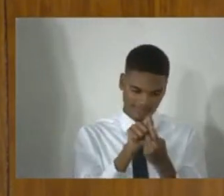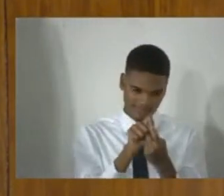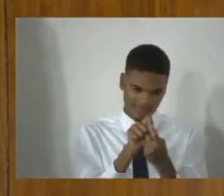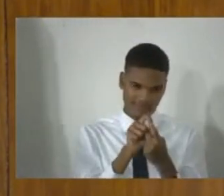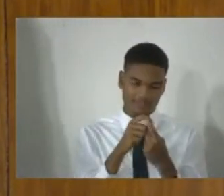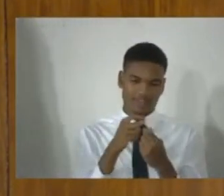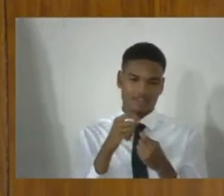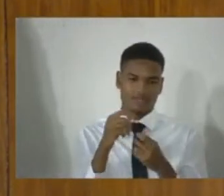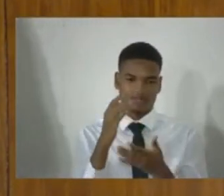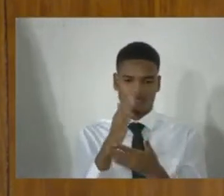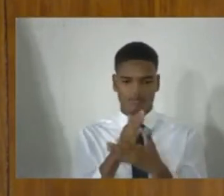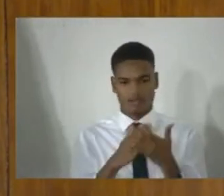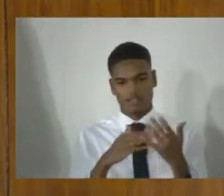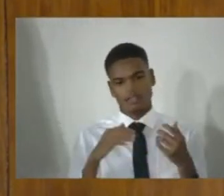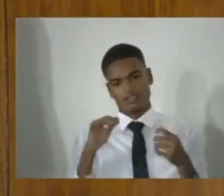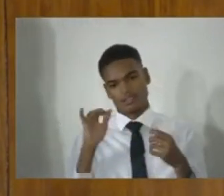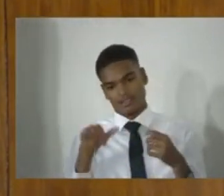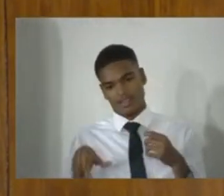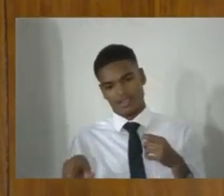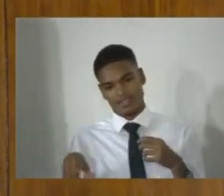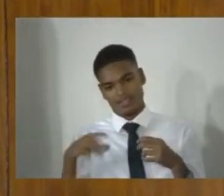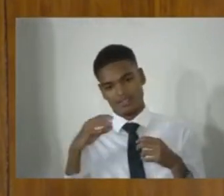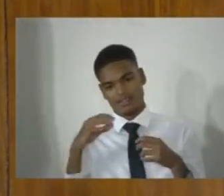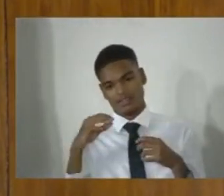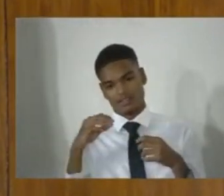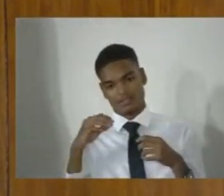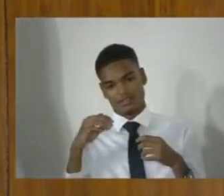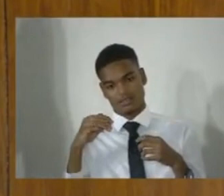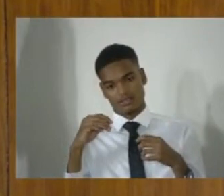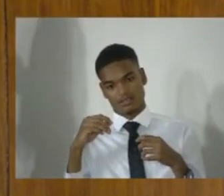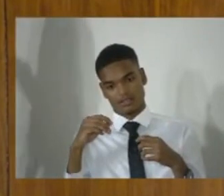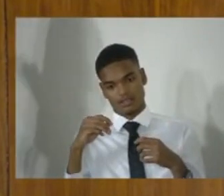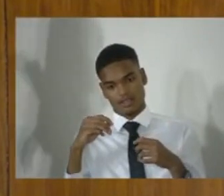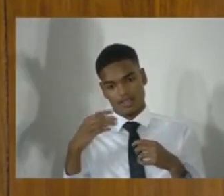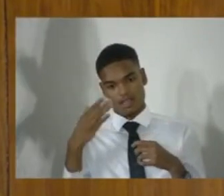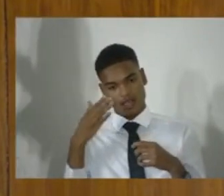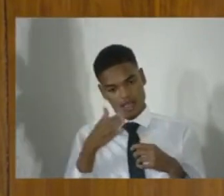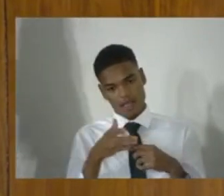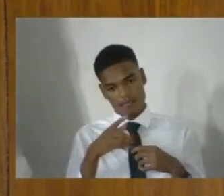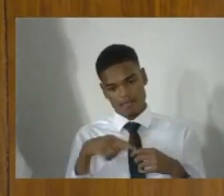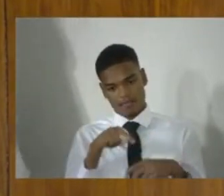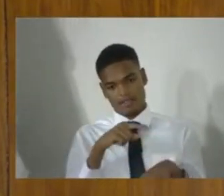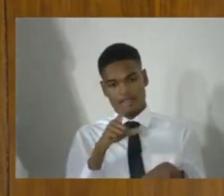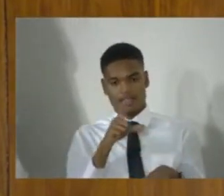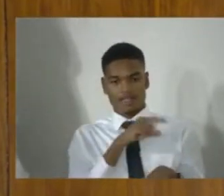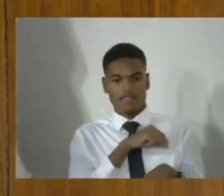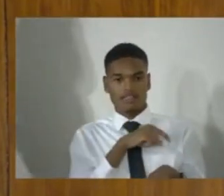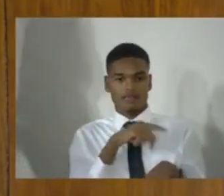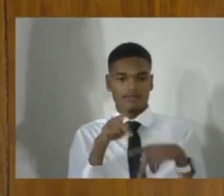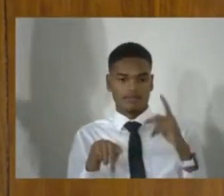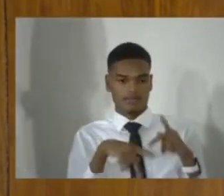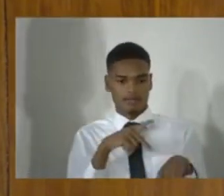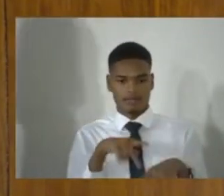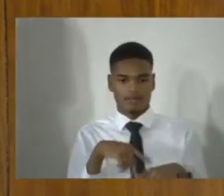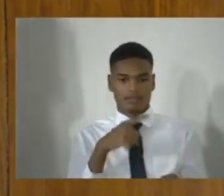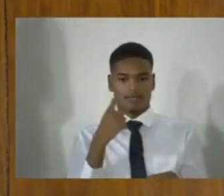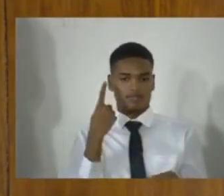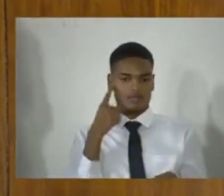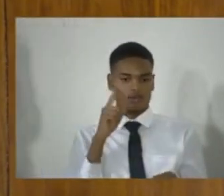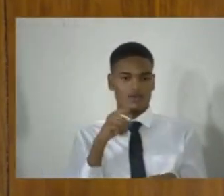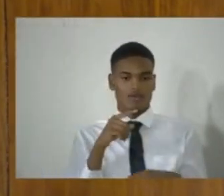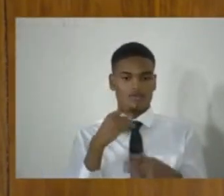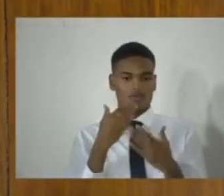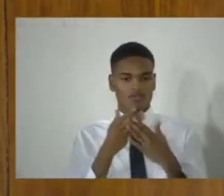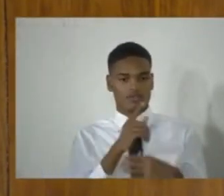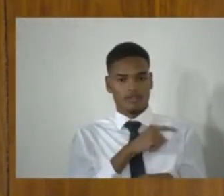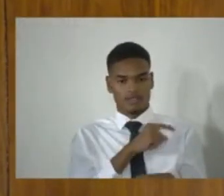That statutory facility to encourage guilty persons to plead guilty no longer applies. For